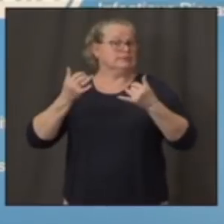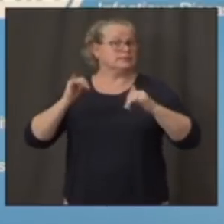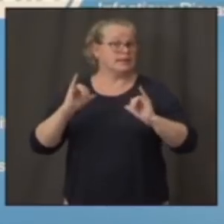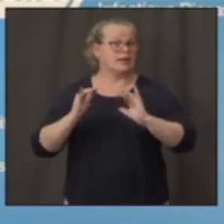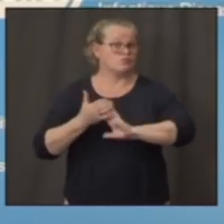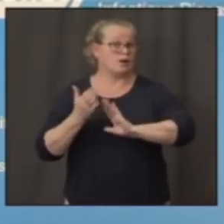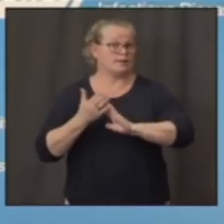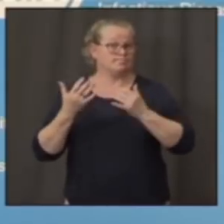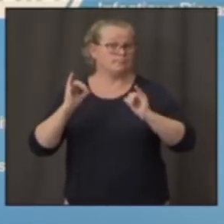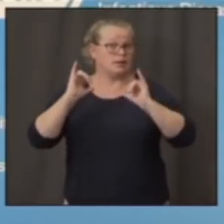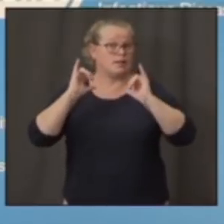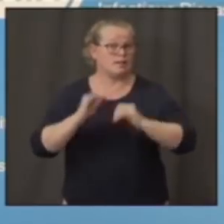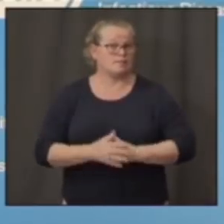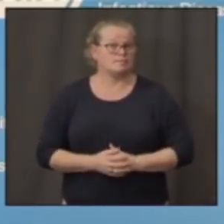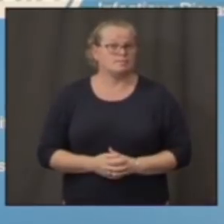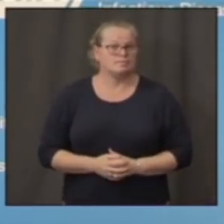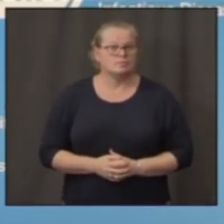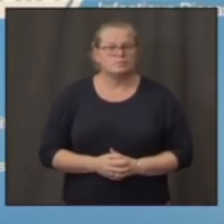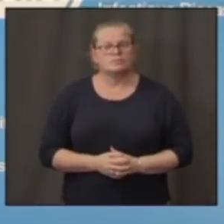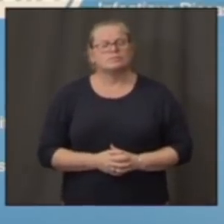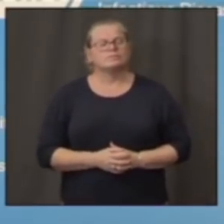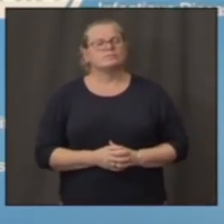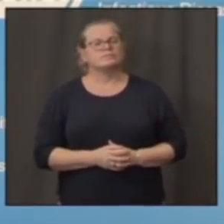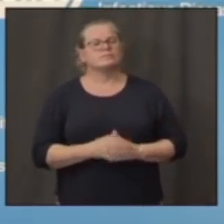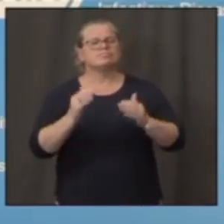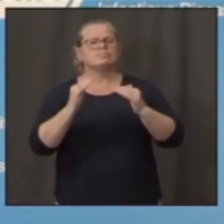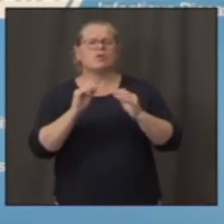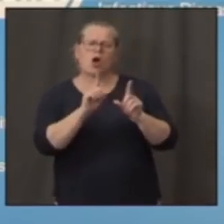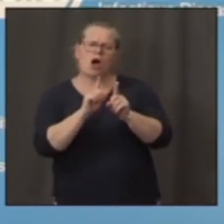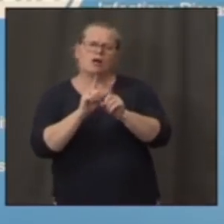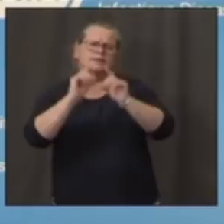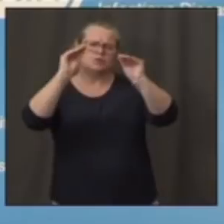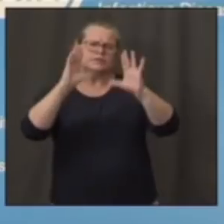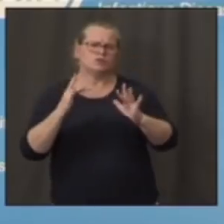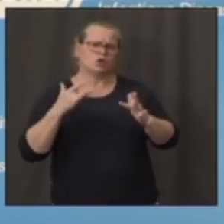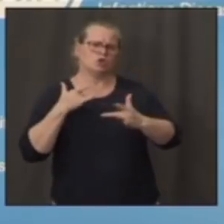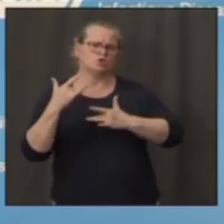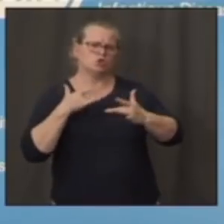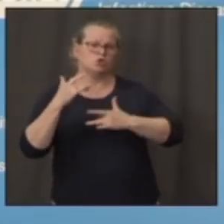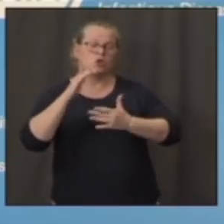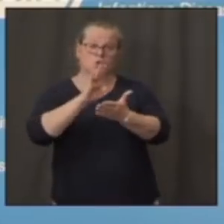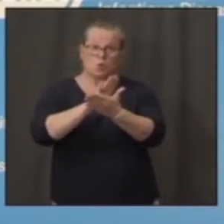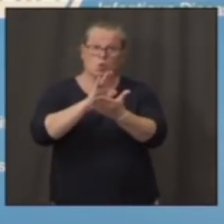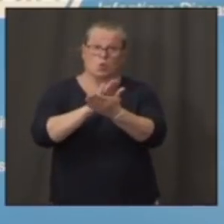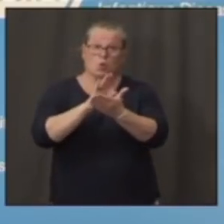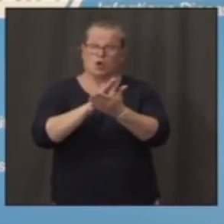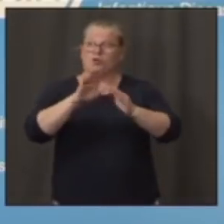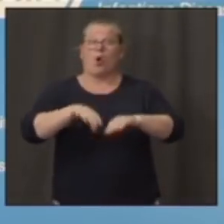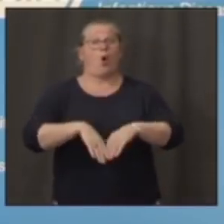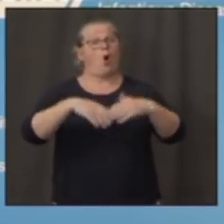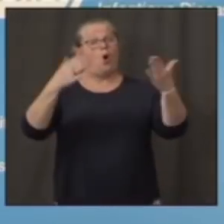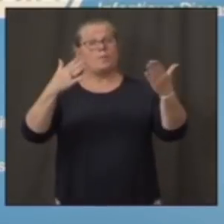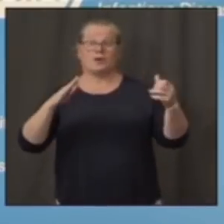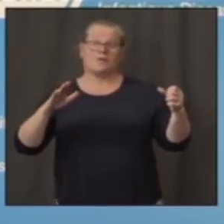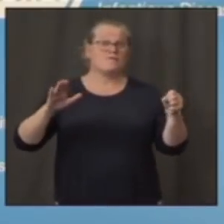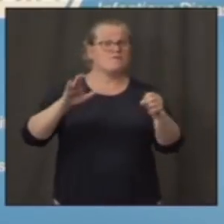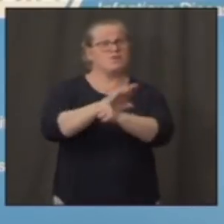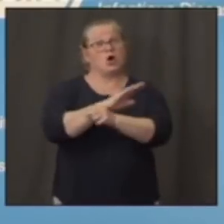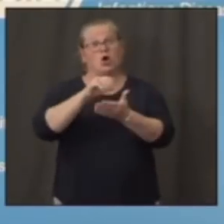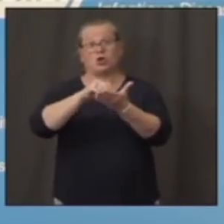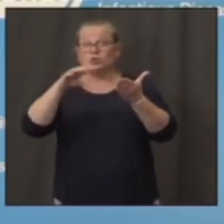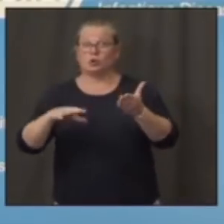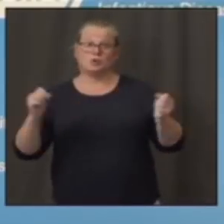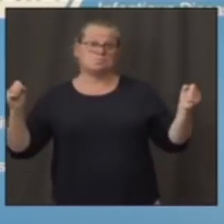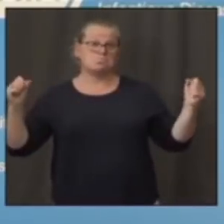And also just teachers have raised concern that if schools here are at full capacity, there won't be the proper social distancing.